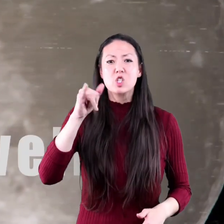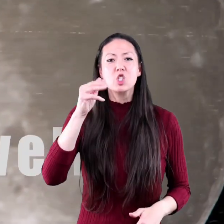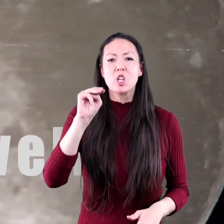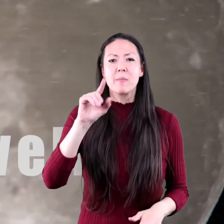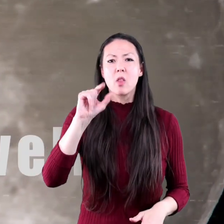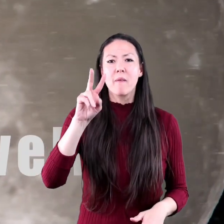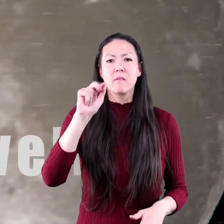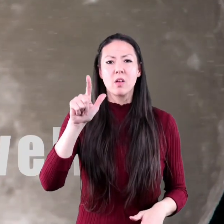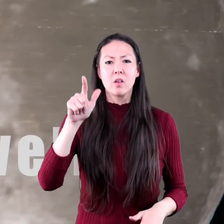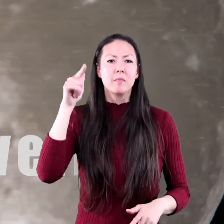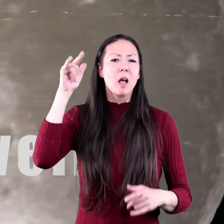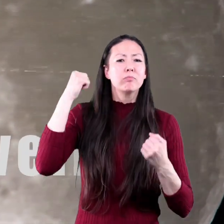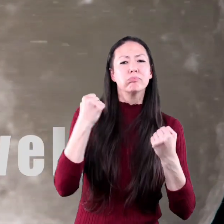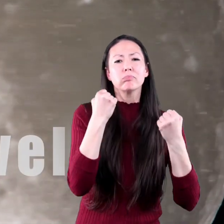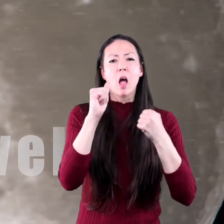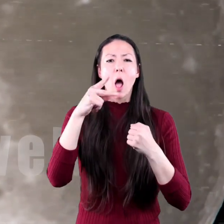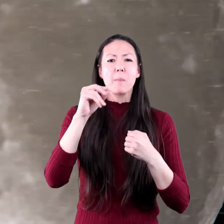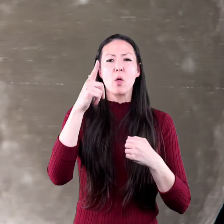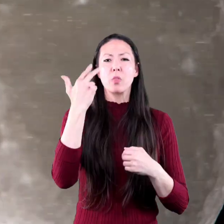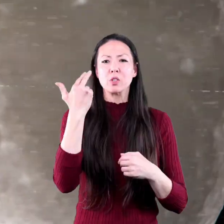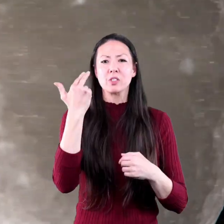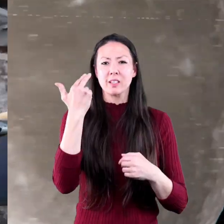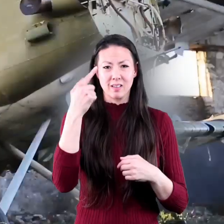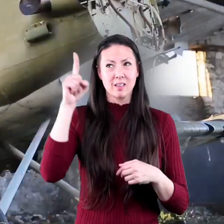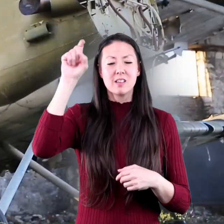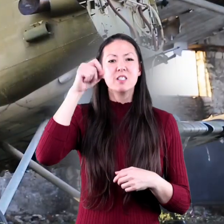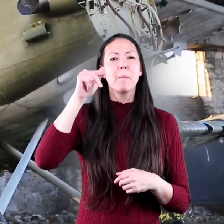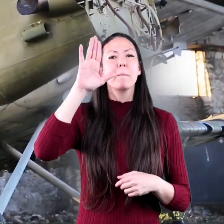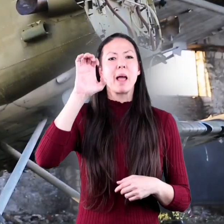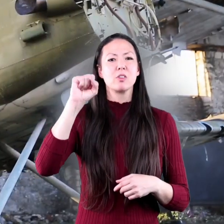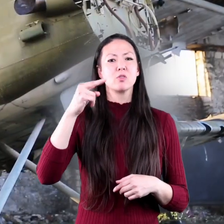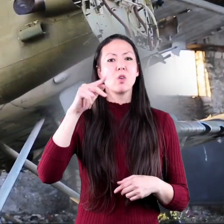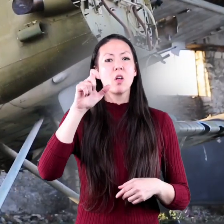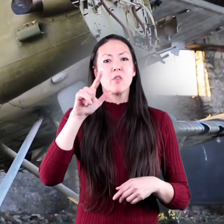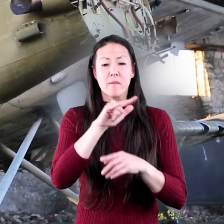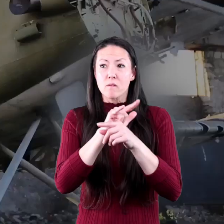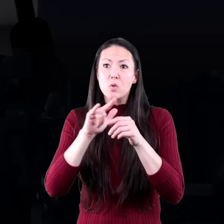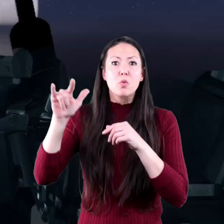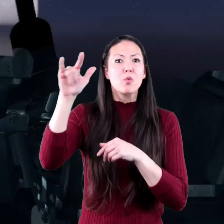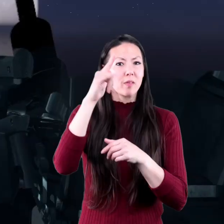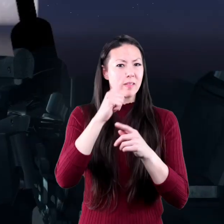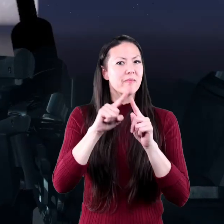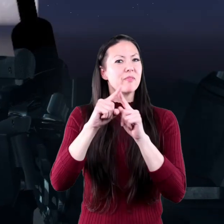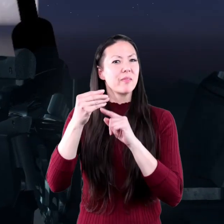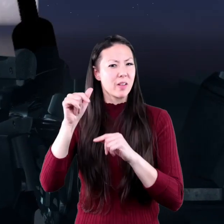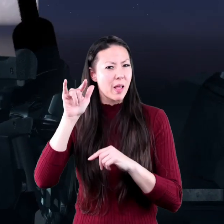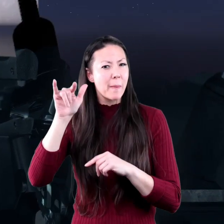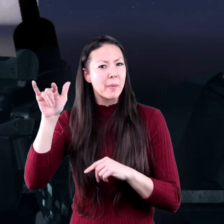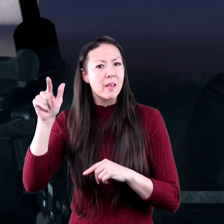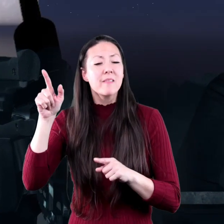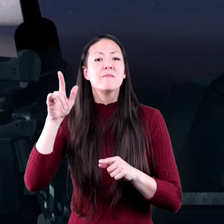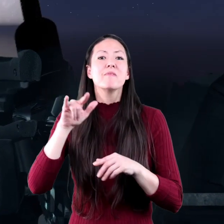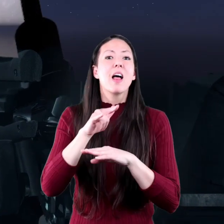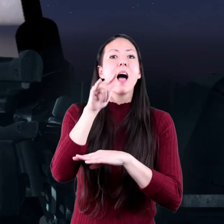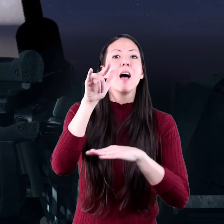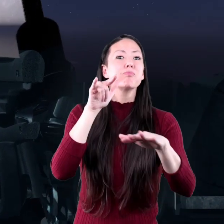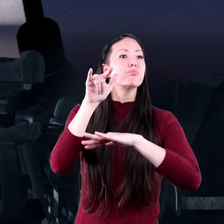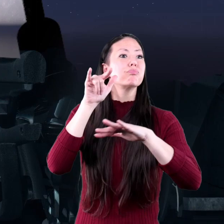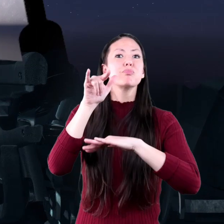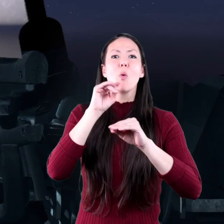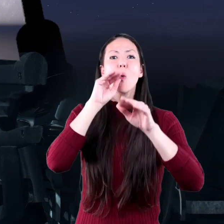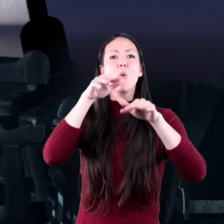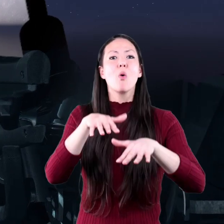piloted the Apollo 13 space shuttle. He also flew airplanes. Once, while flying over an ocean,